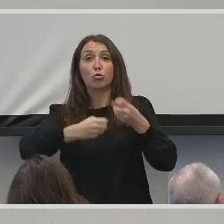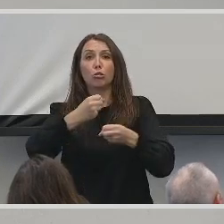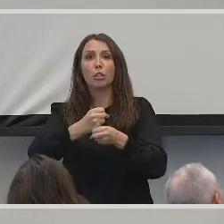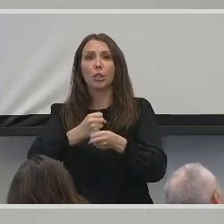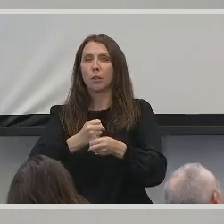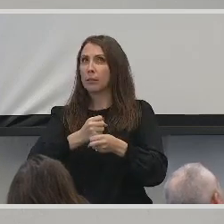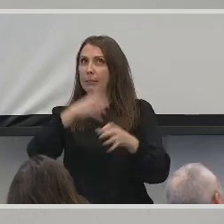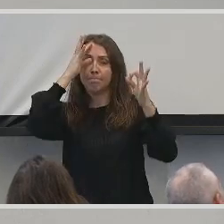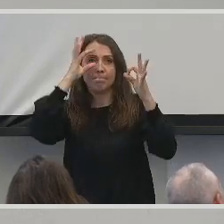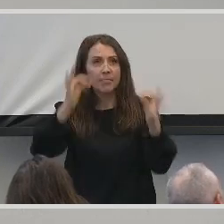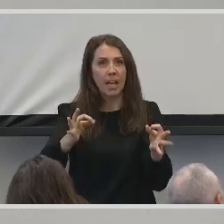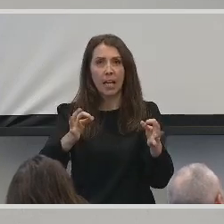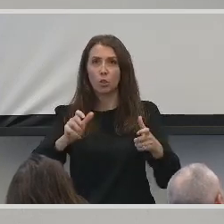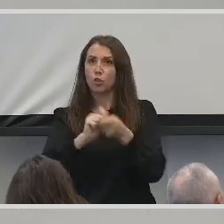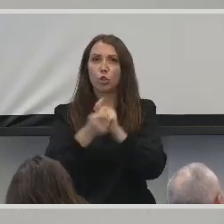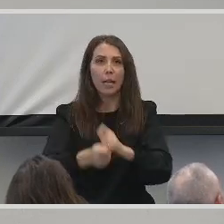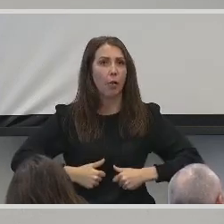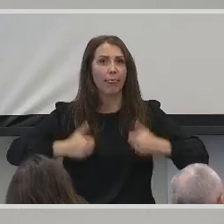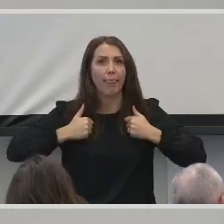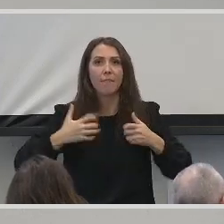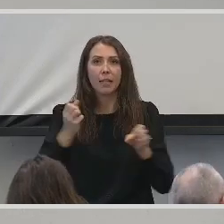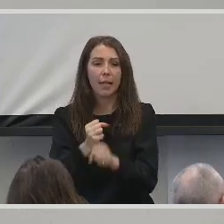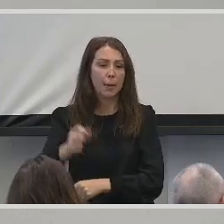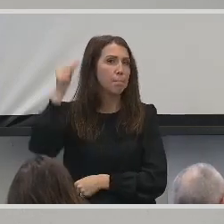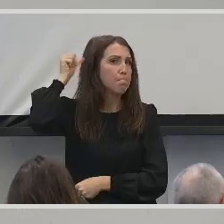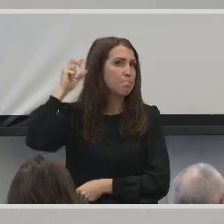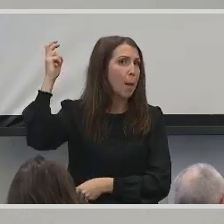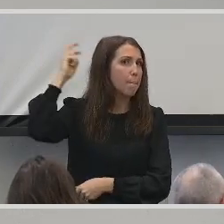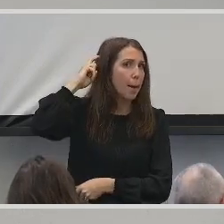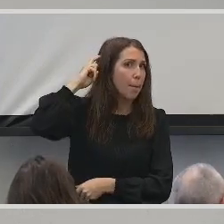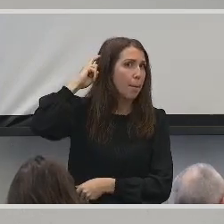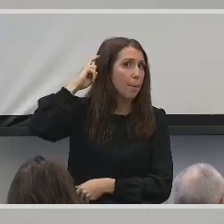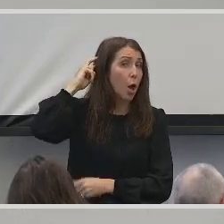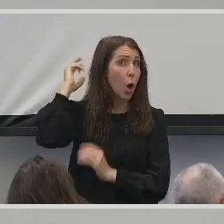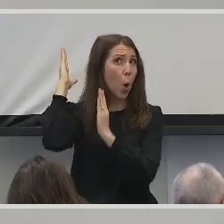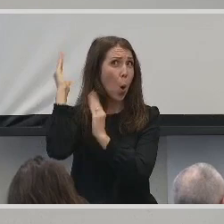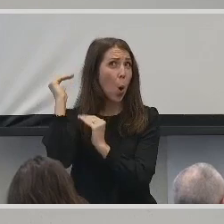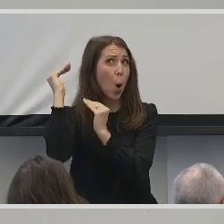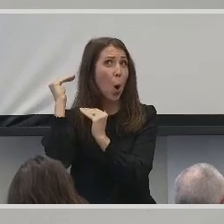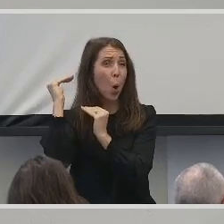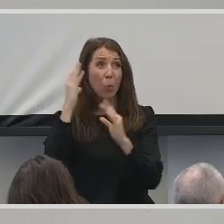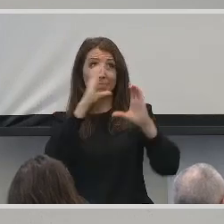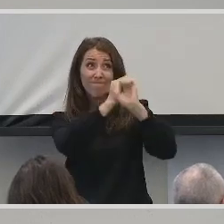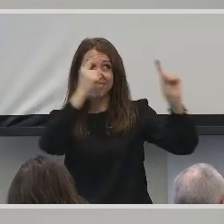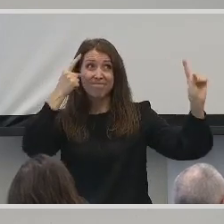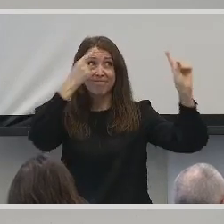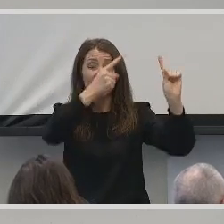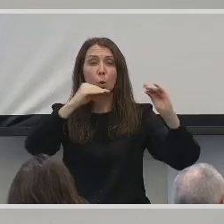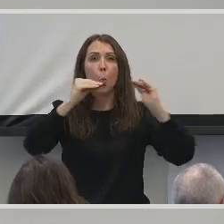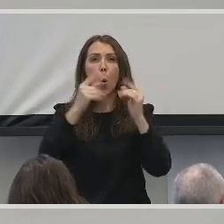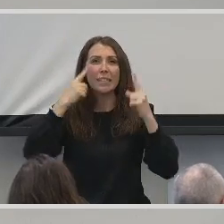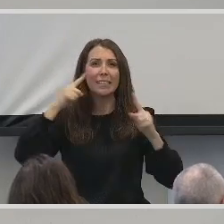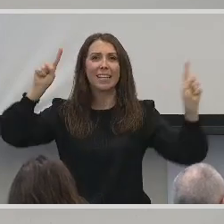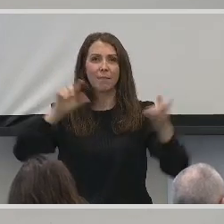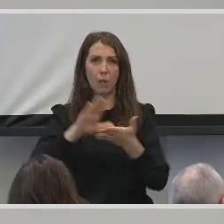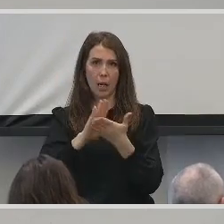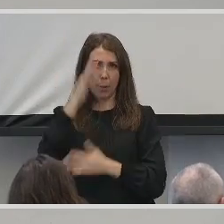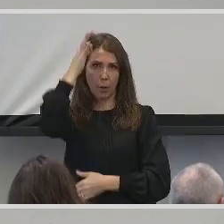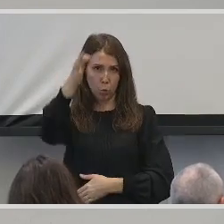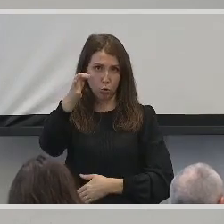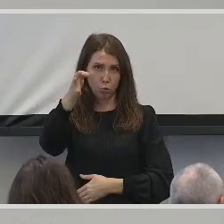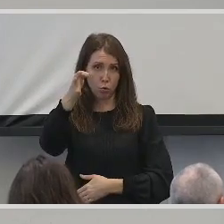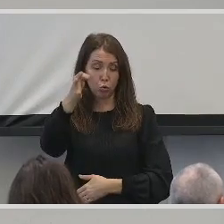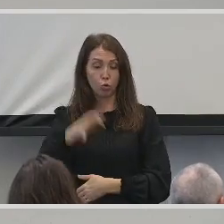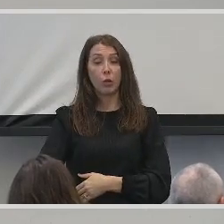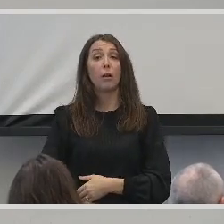life-altering decision to receive a cochlear implant with the hope of a more successful academic future. I wanted